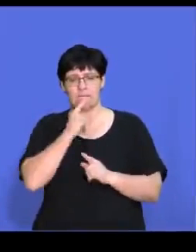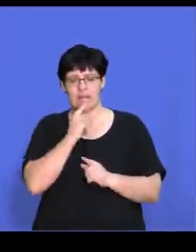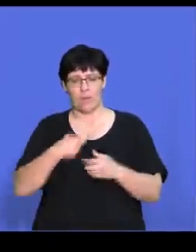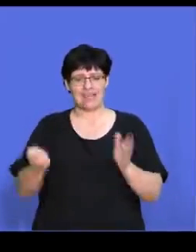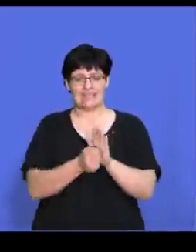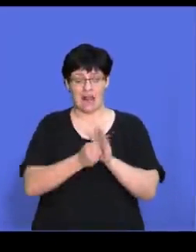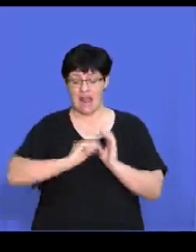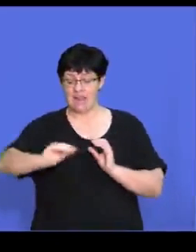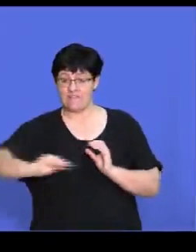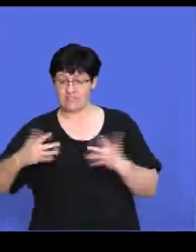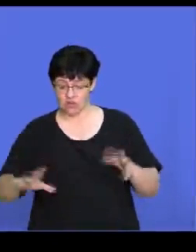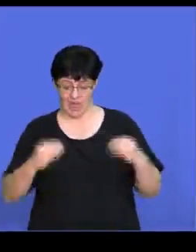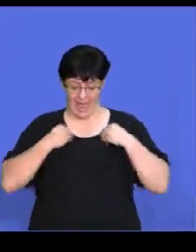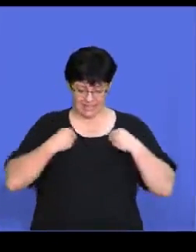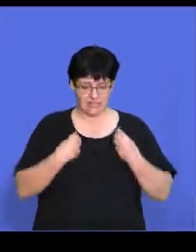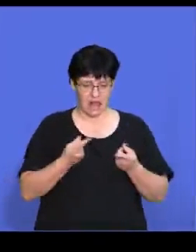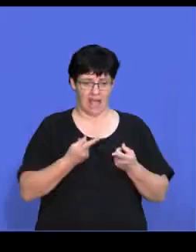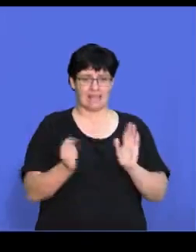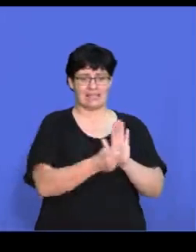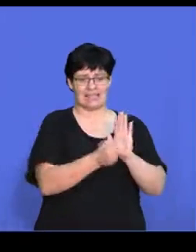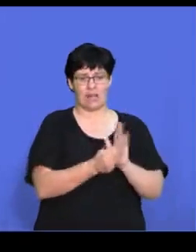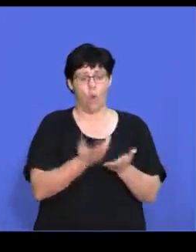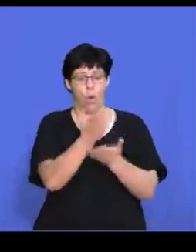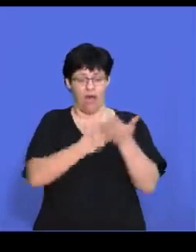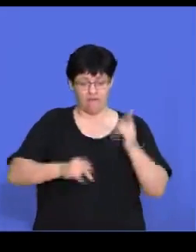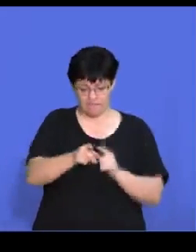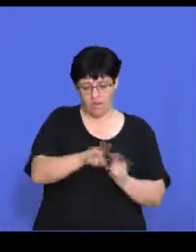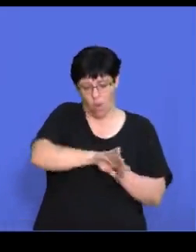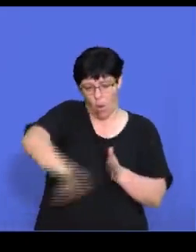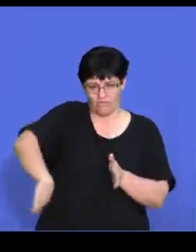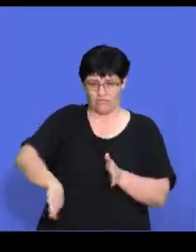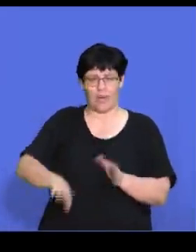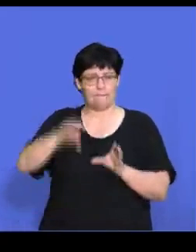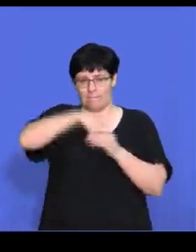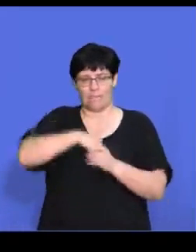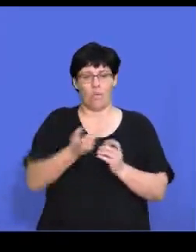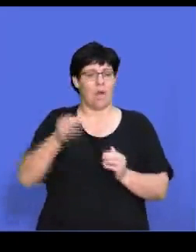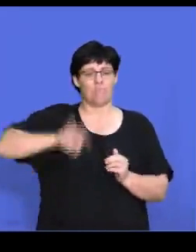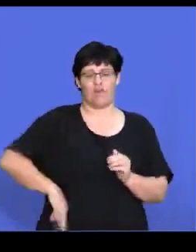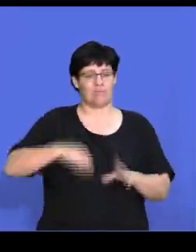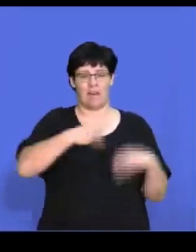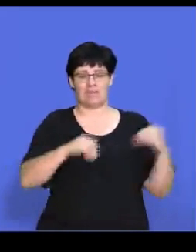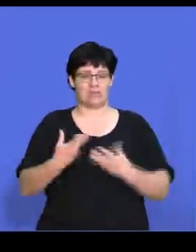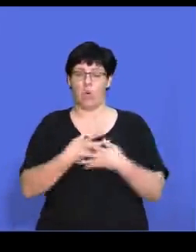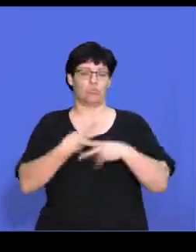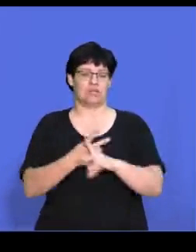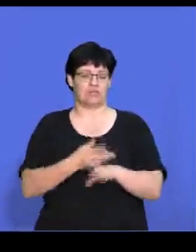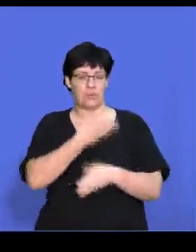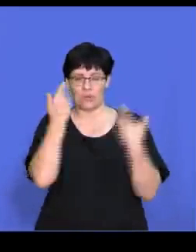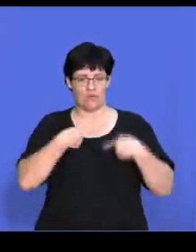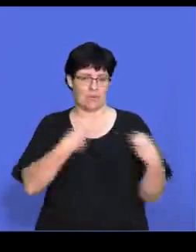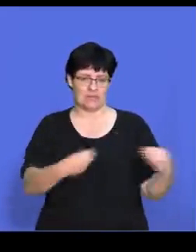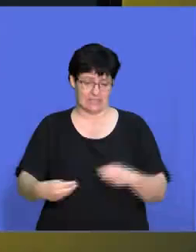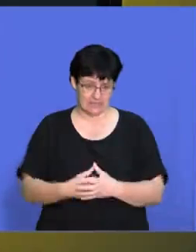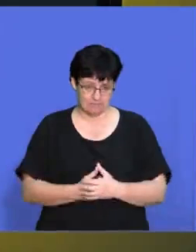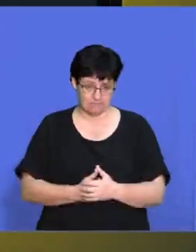some assets or divisions that are no longer profitable or productive for for